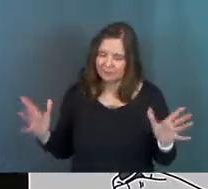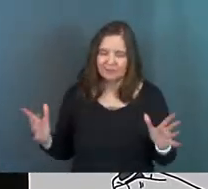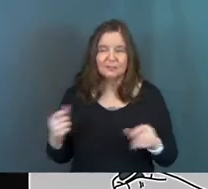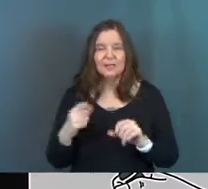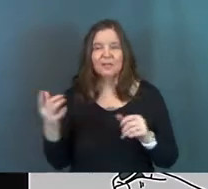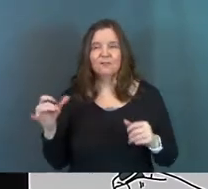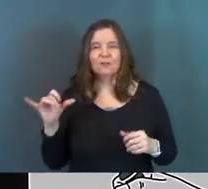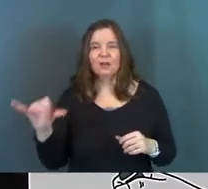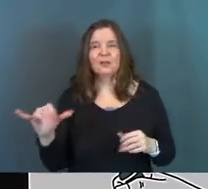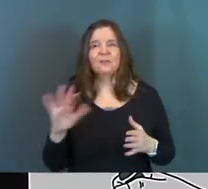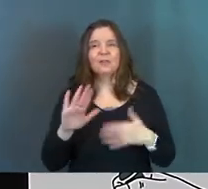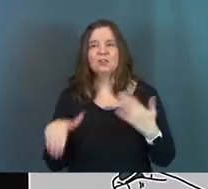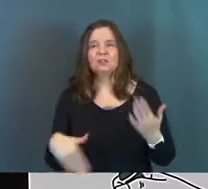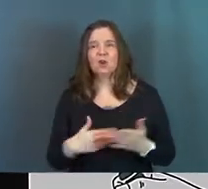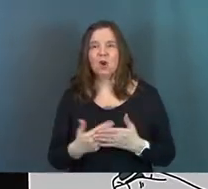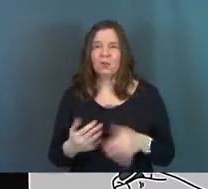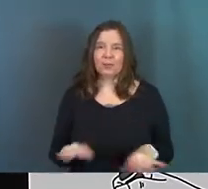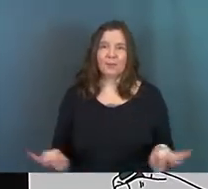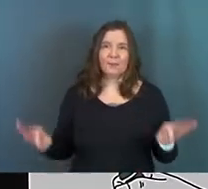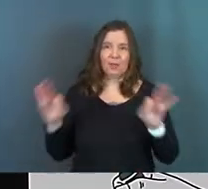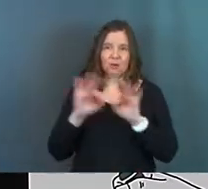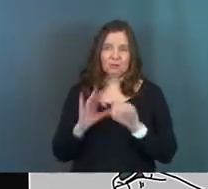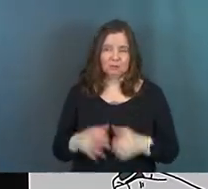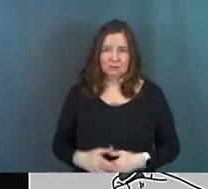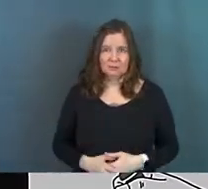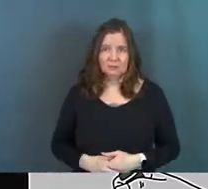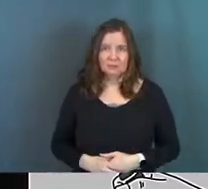you've been saved forever. And that's all that matters.